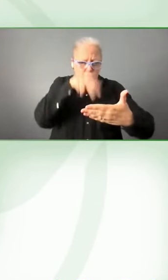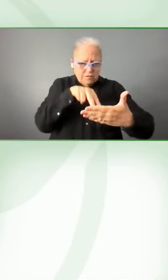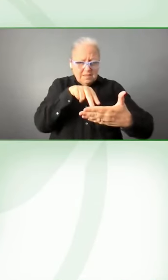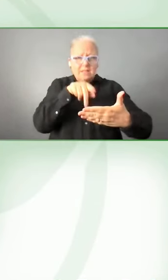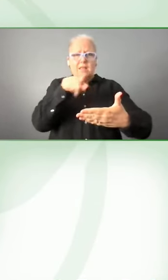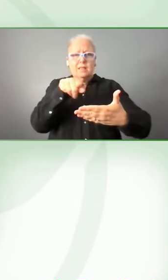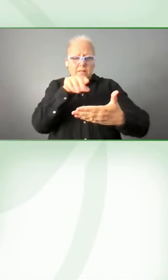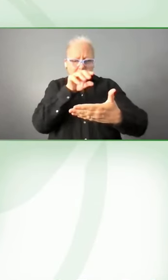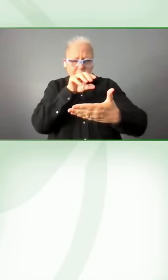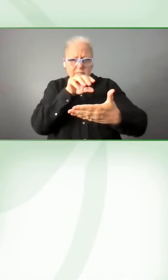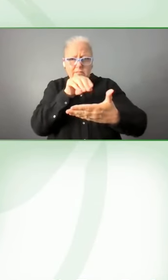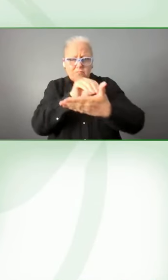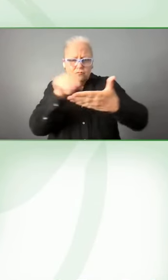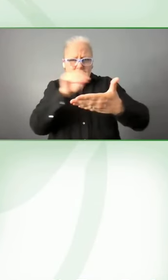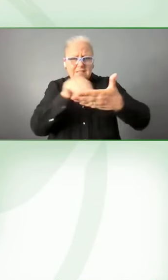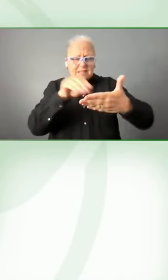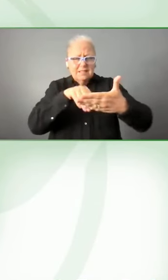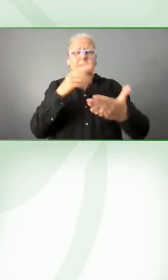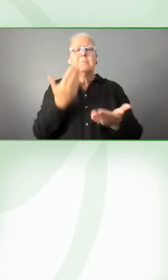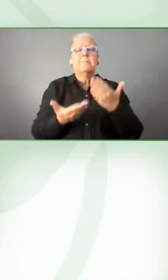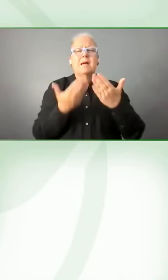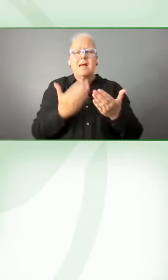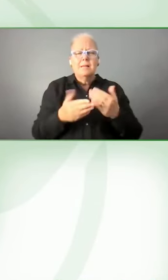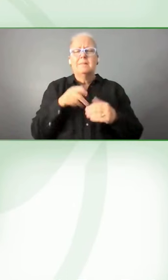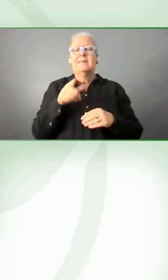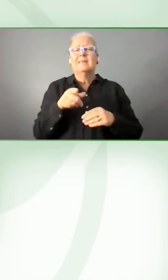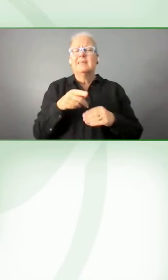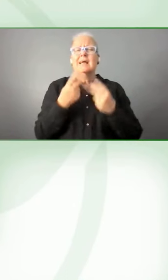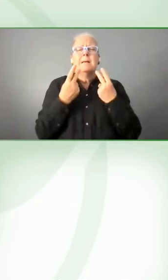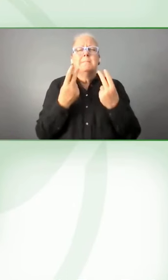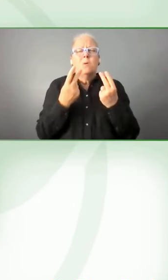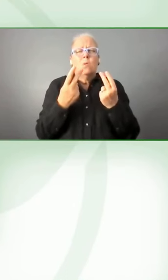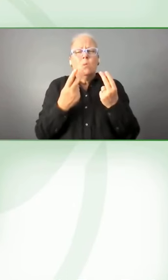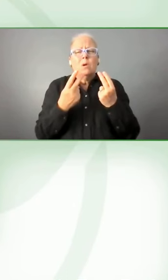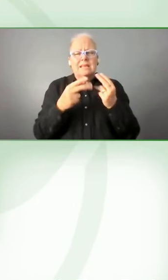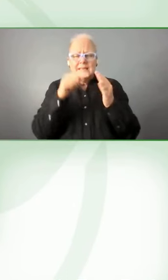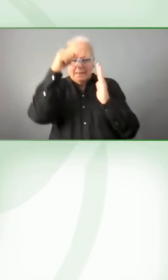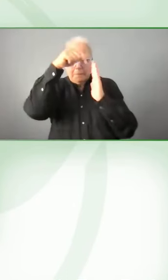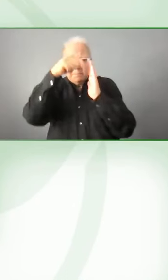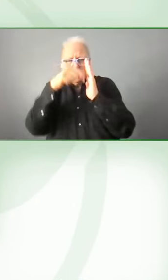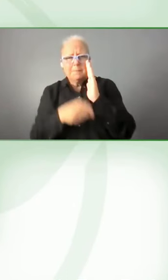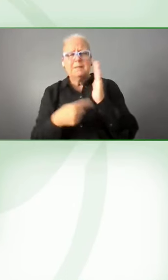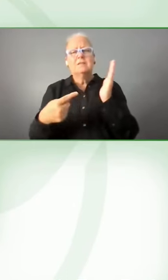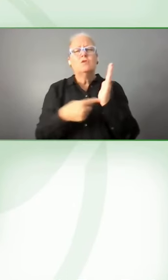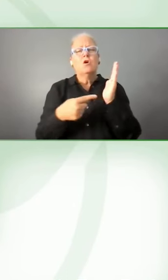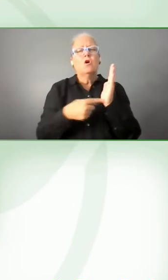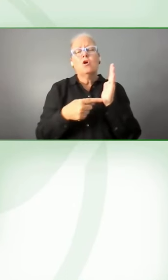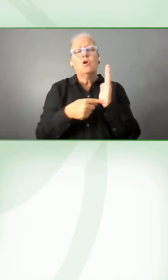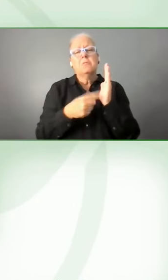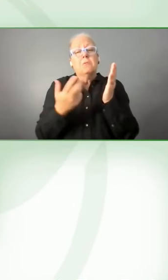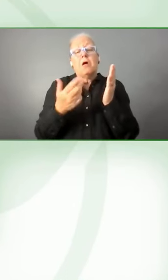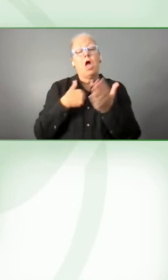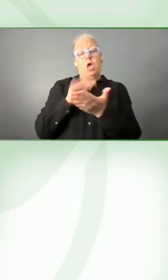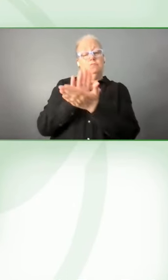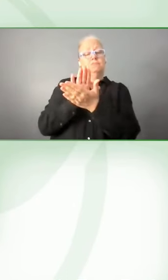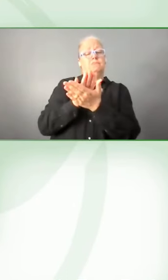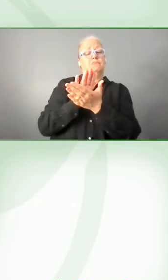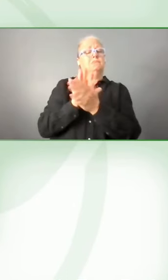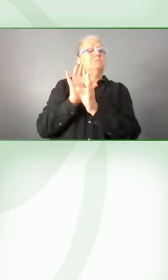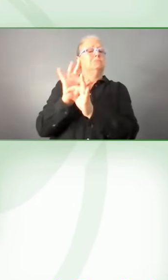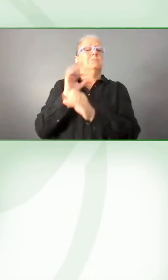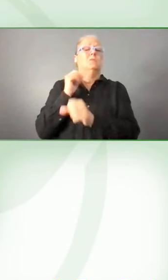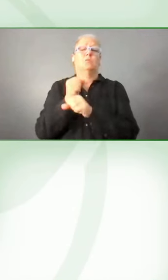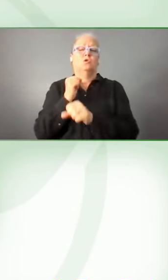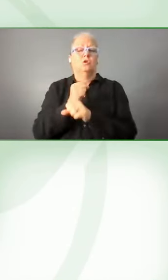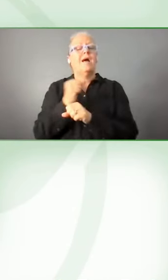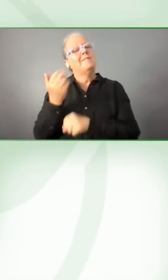then maybe we miss some of the more rigorous aspects of assistive technology. So, just kudos for that amazing work. One